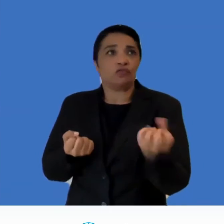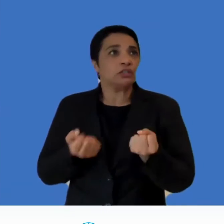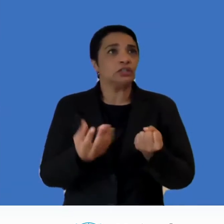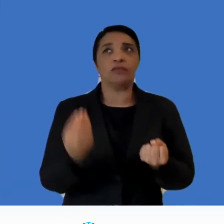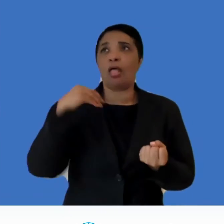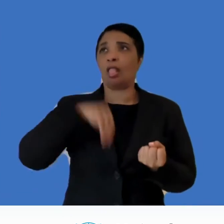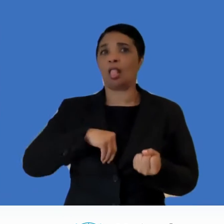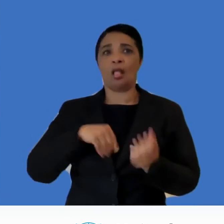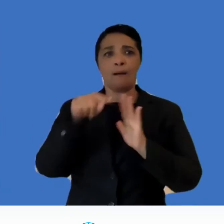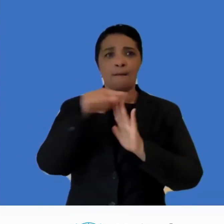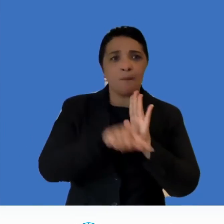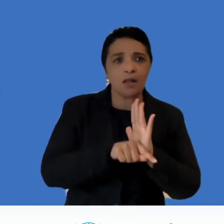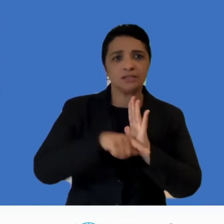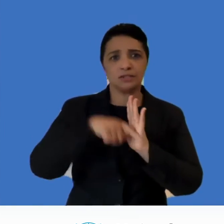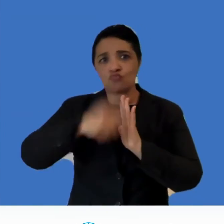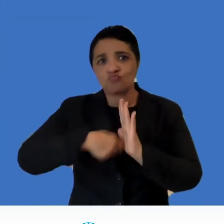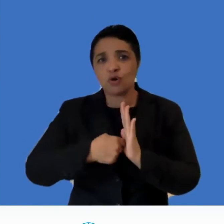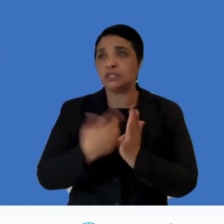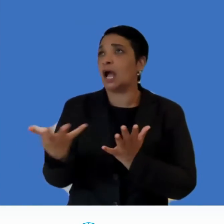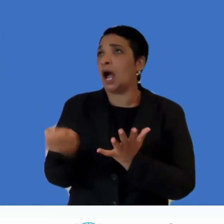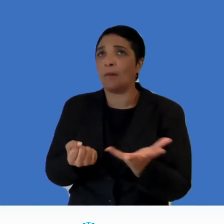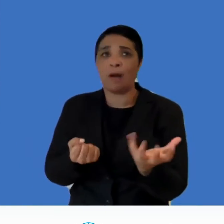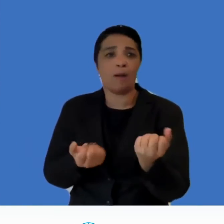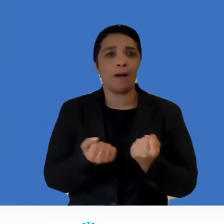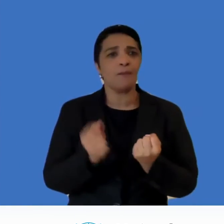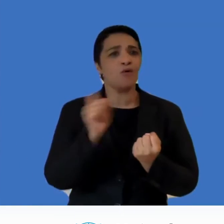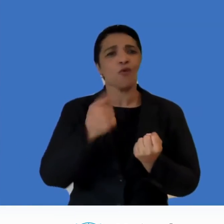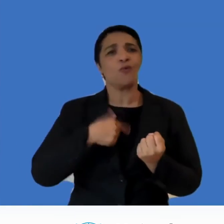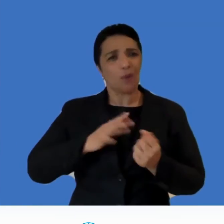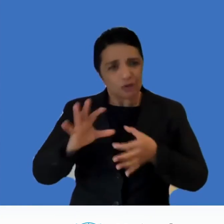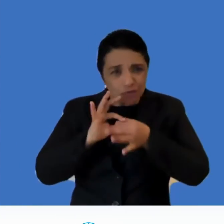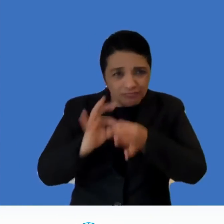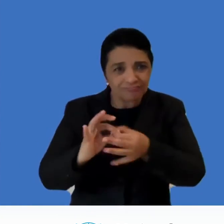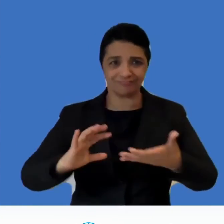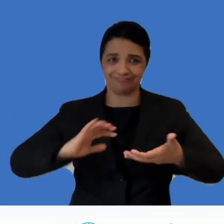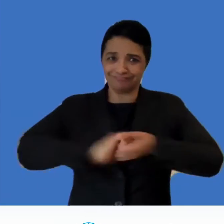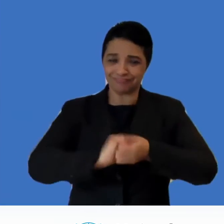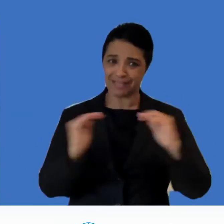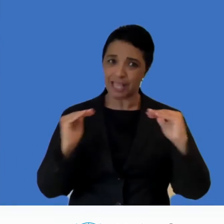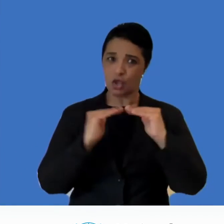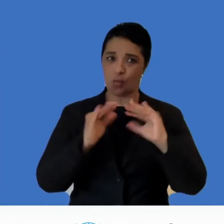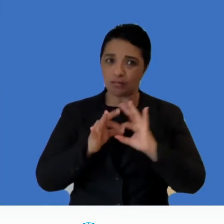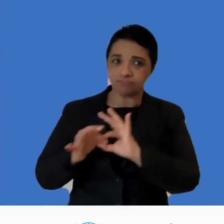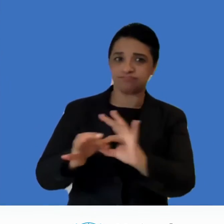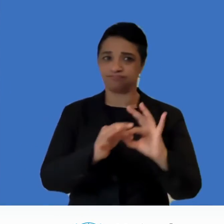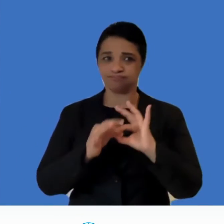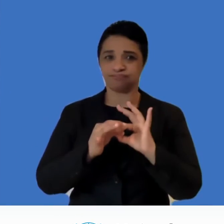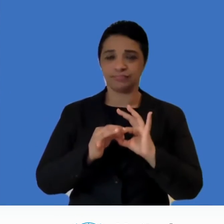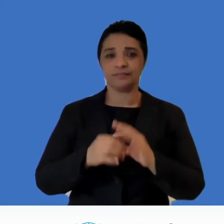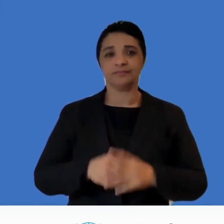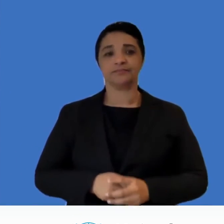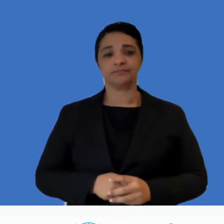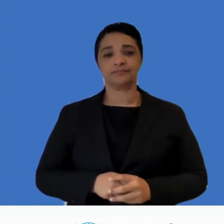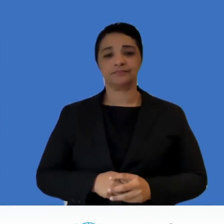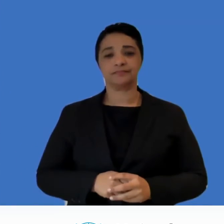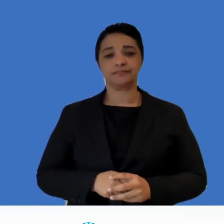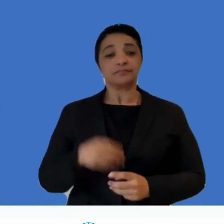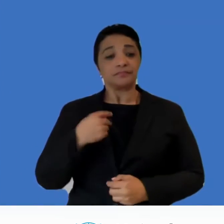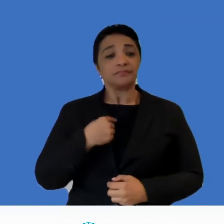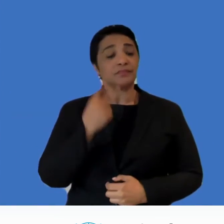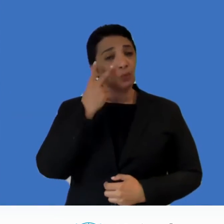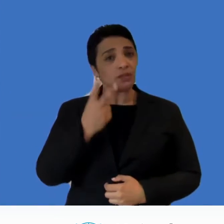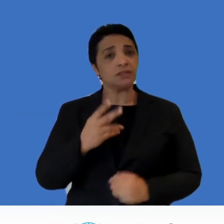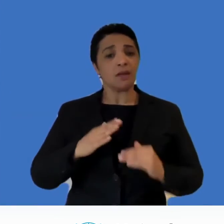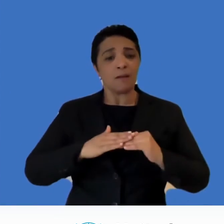programs that you're bringing but we want to work with you as the word is being digitized by the day we have so